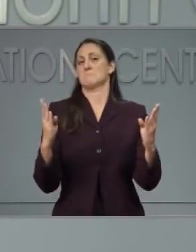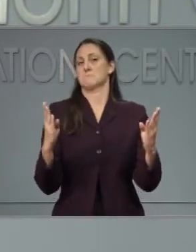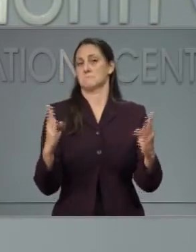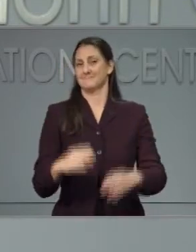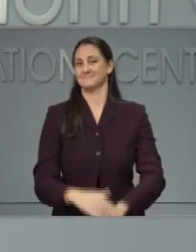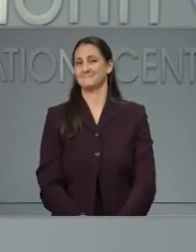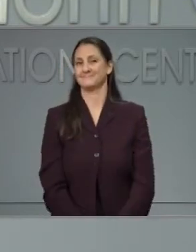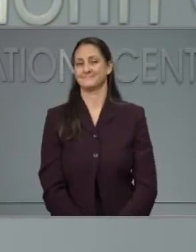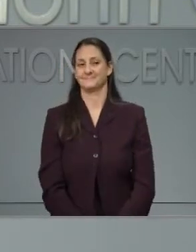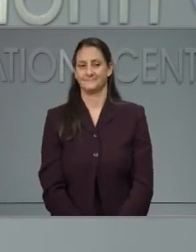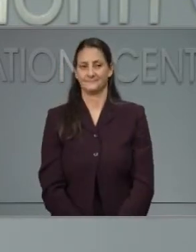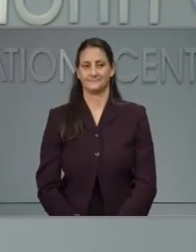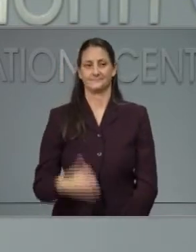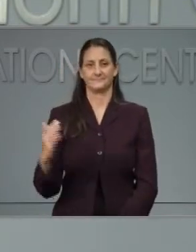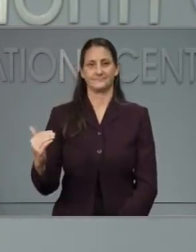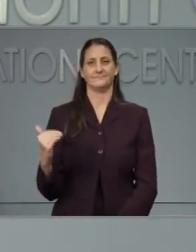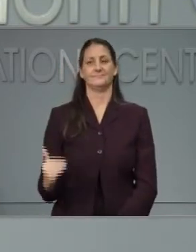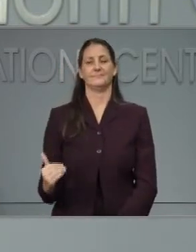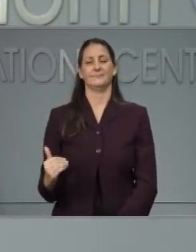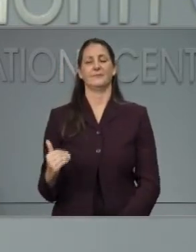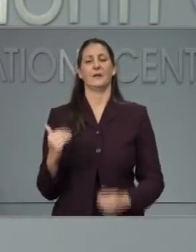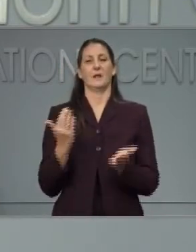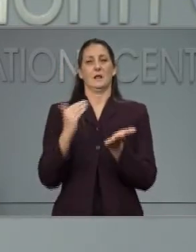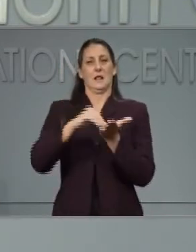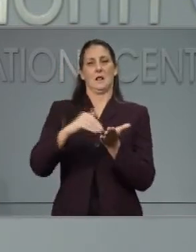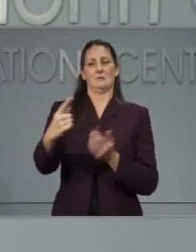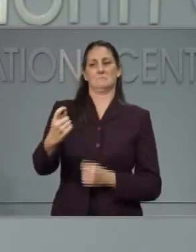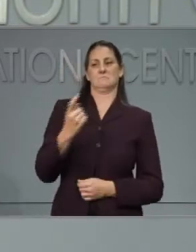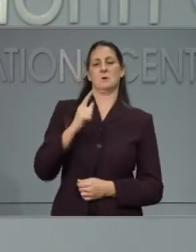Follow up, Lucille Sherman, News and Observer.